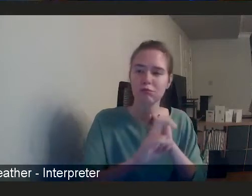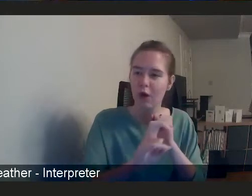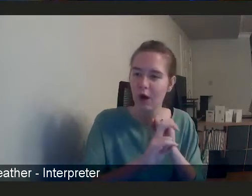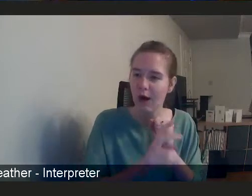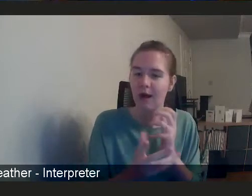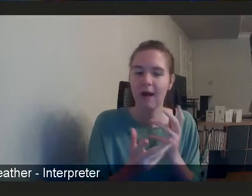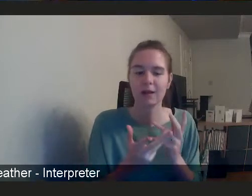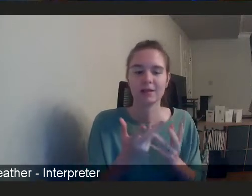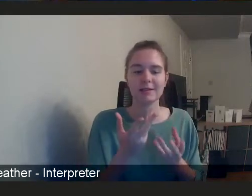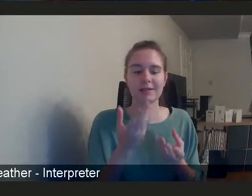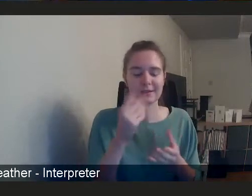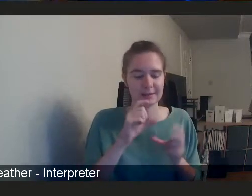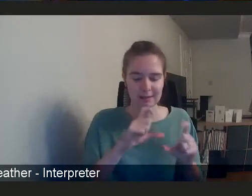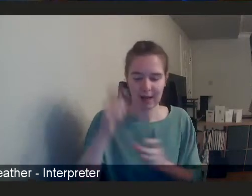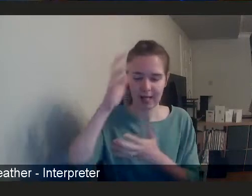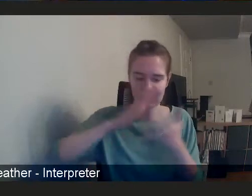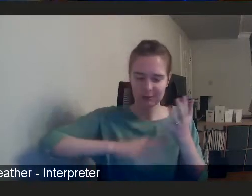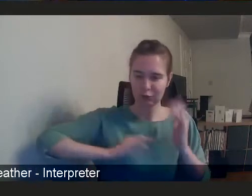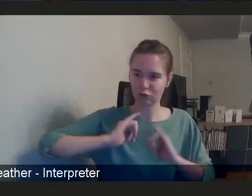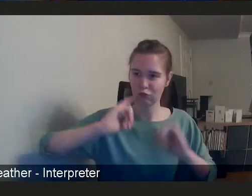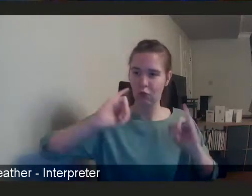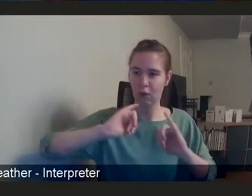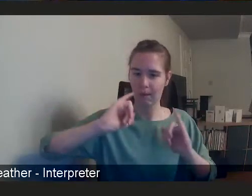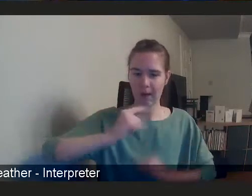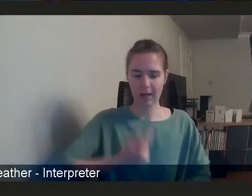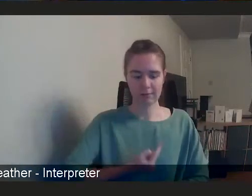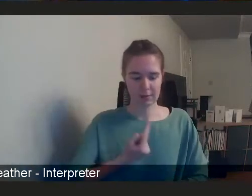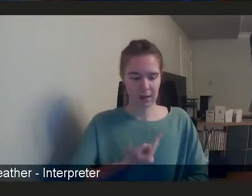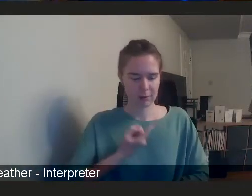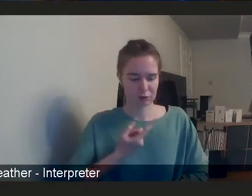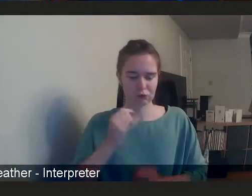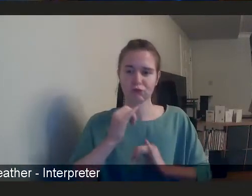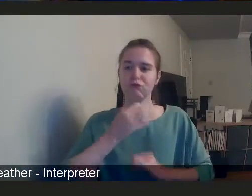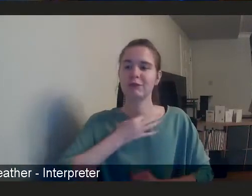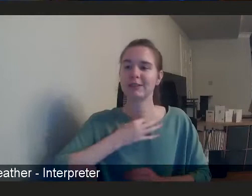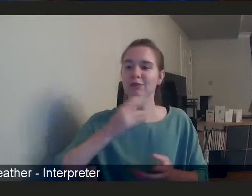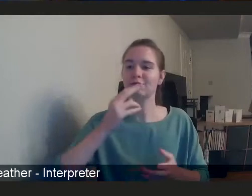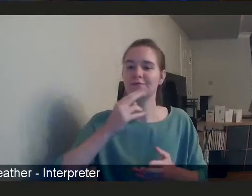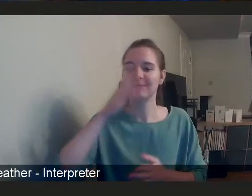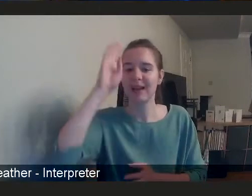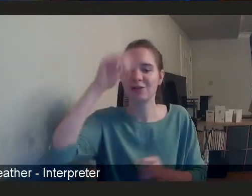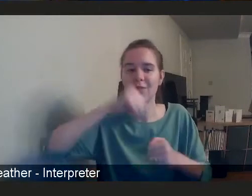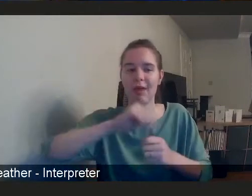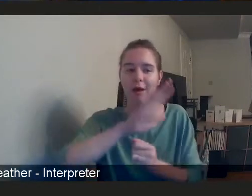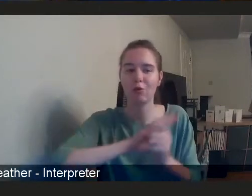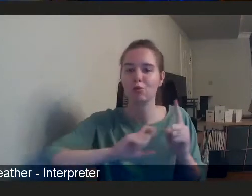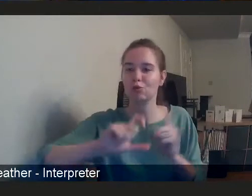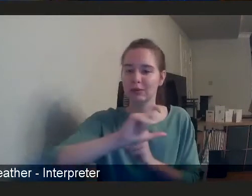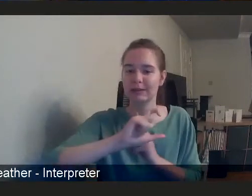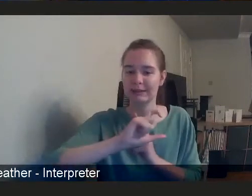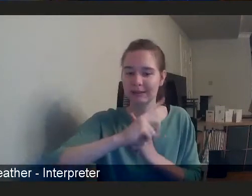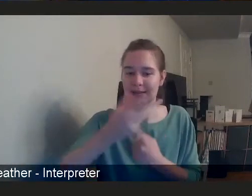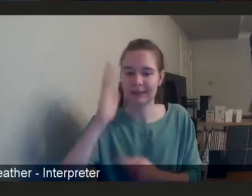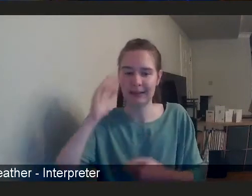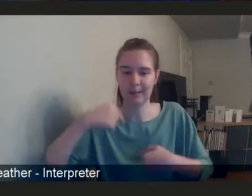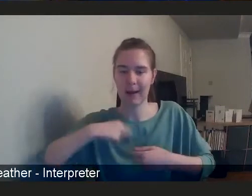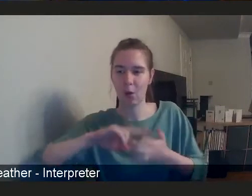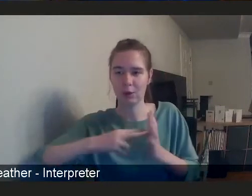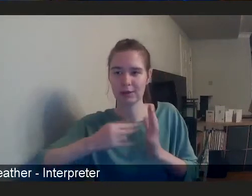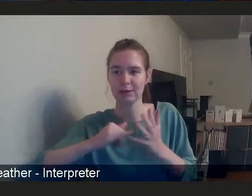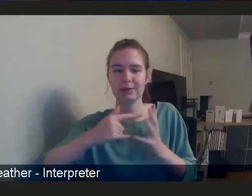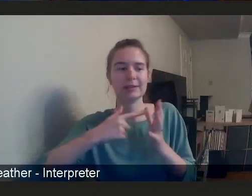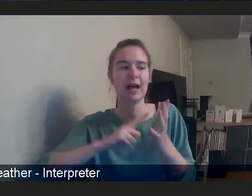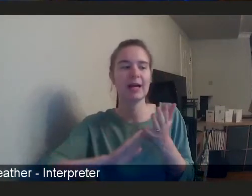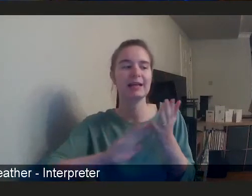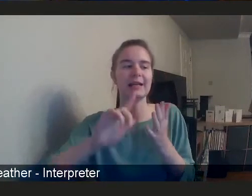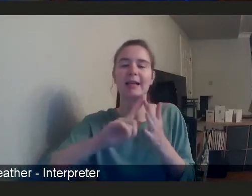are still experiencing trauma, are still at risk of danger in their communities in Scotland. So they hear about Sahelia from their friends